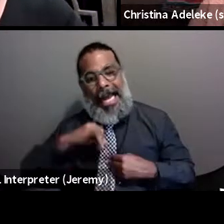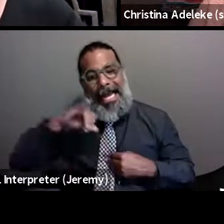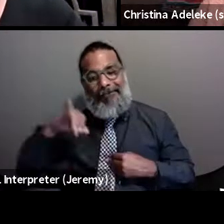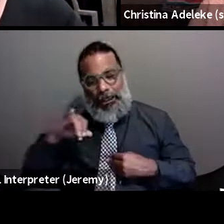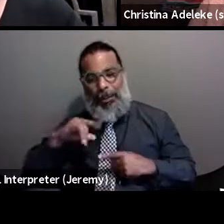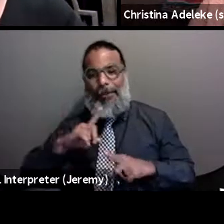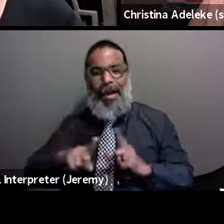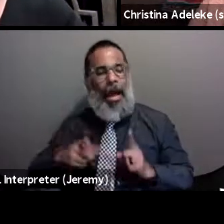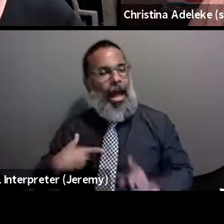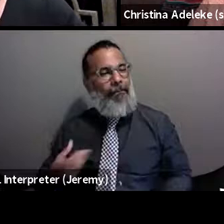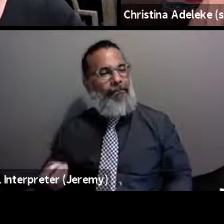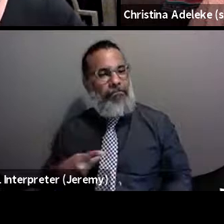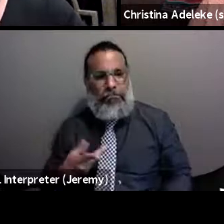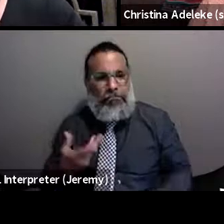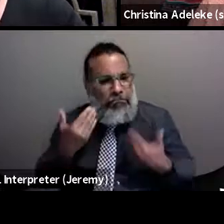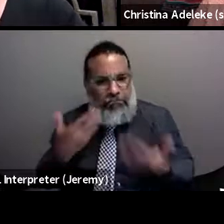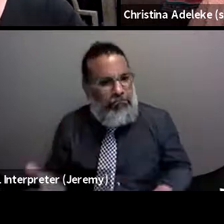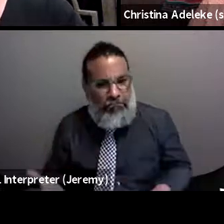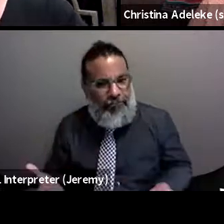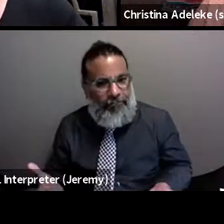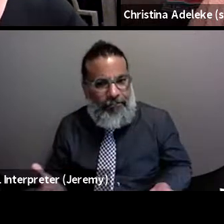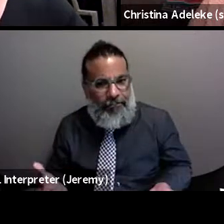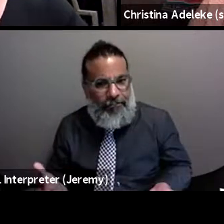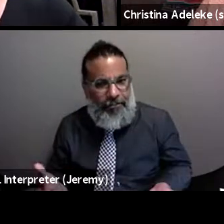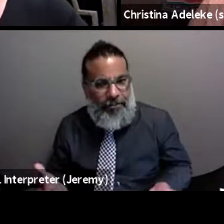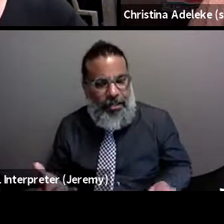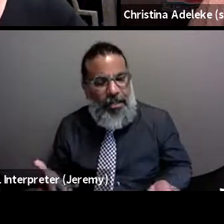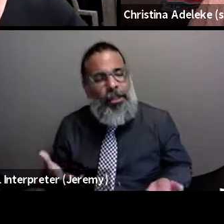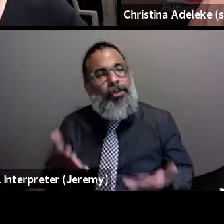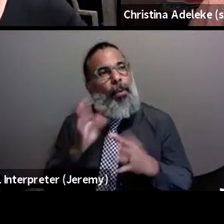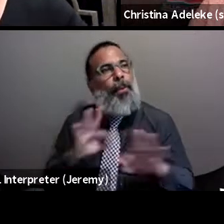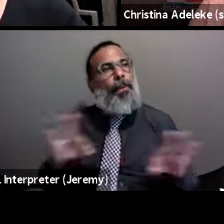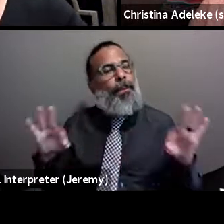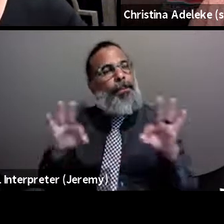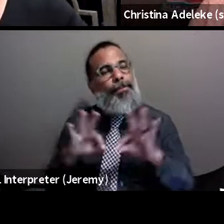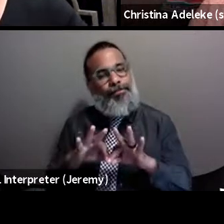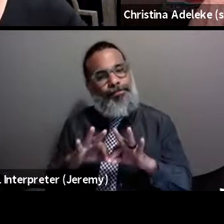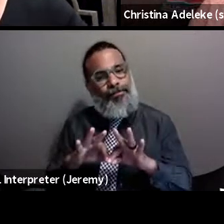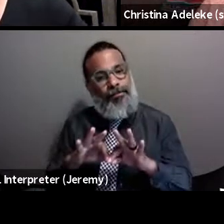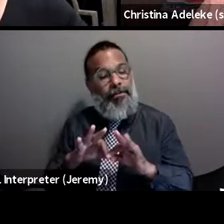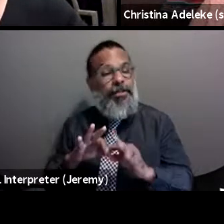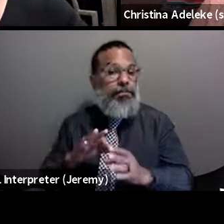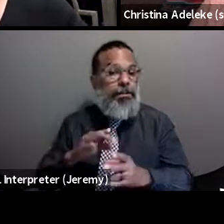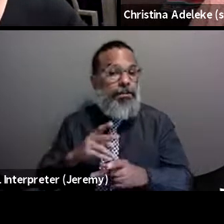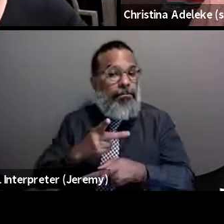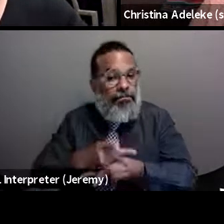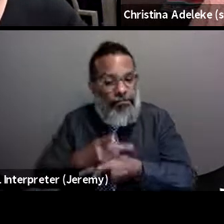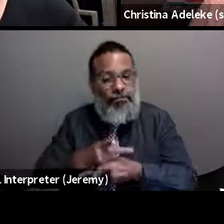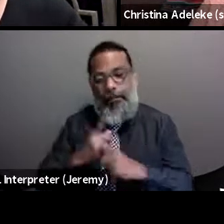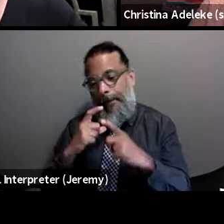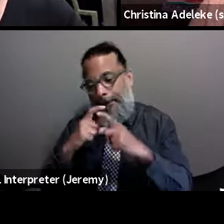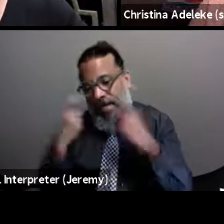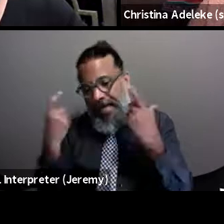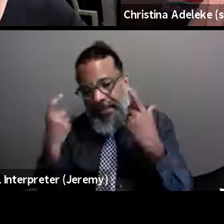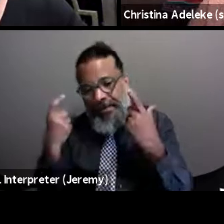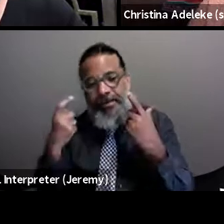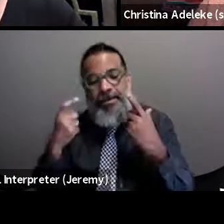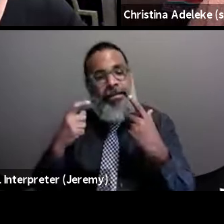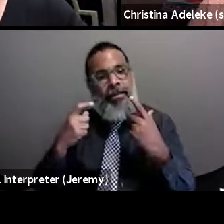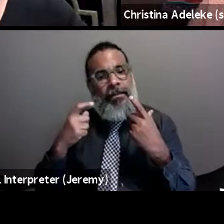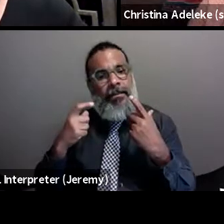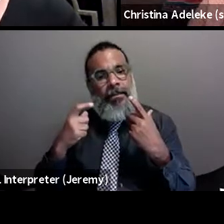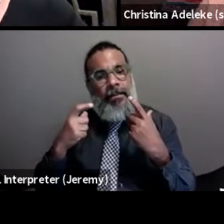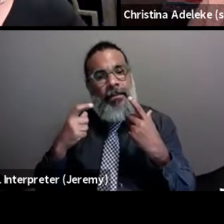know. So if we can follow, right, the, you know, the precautions, the mask, and we make